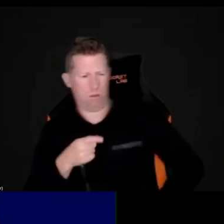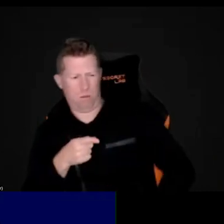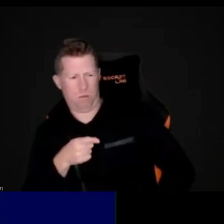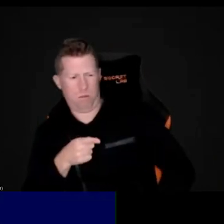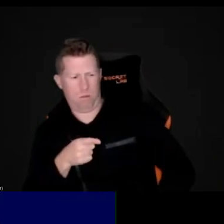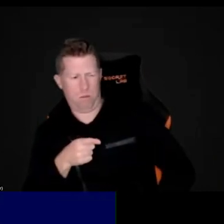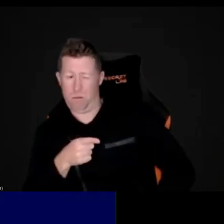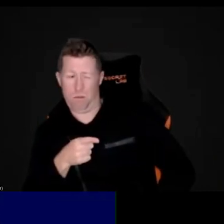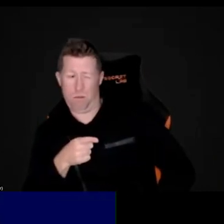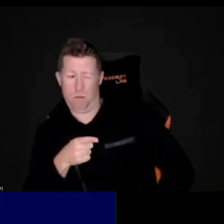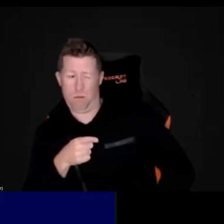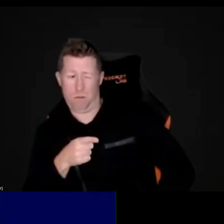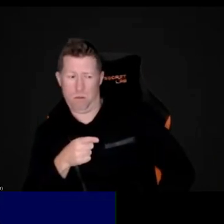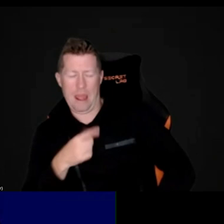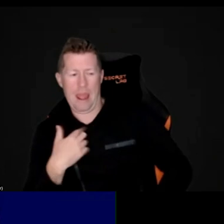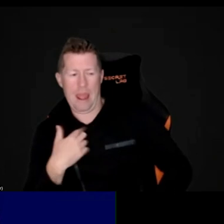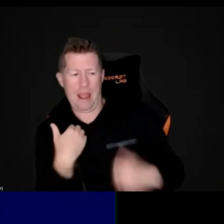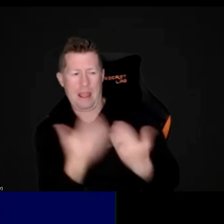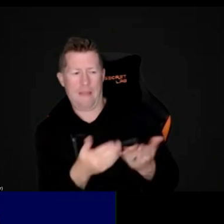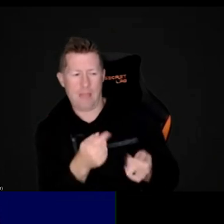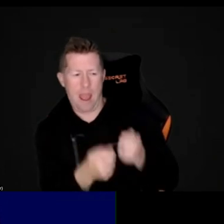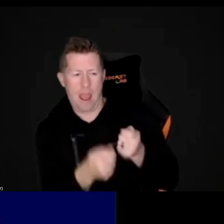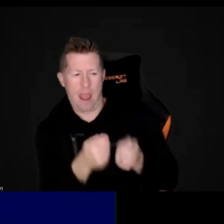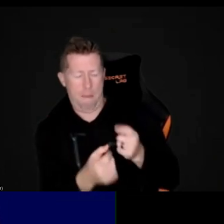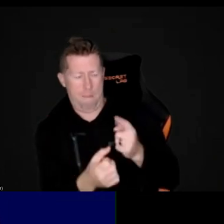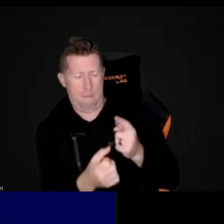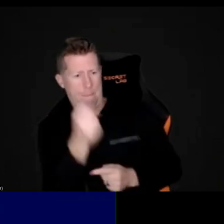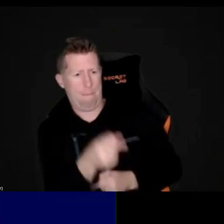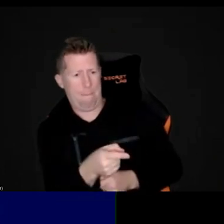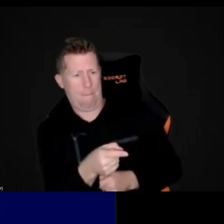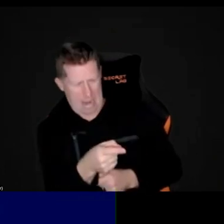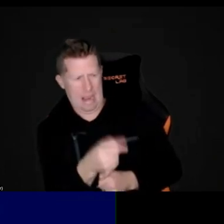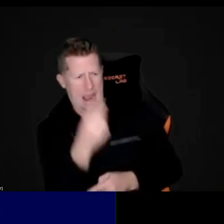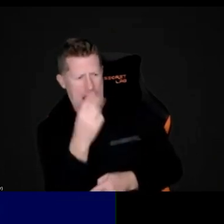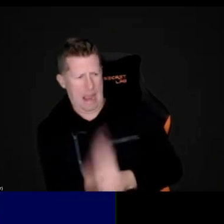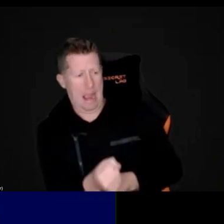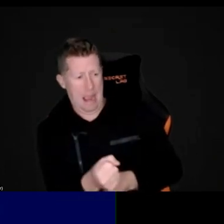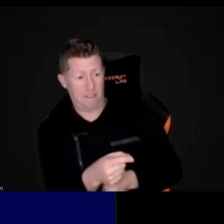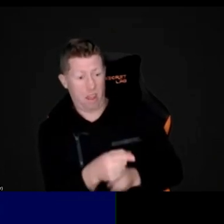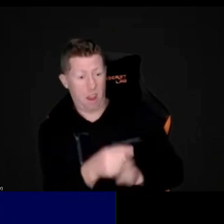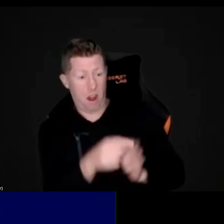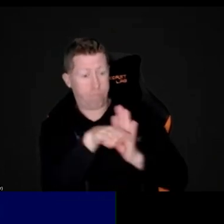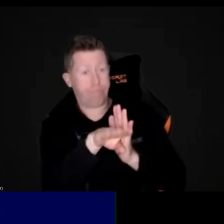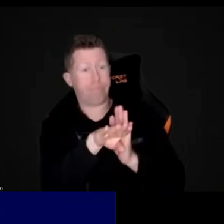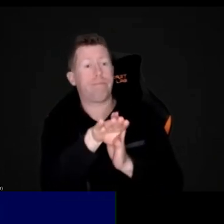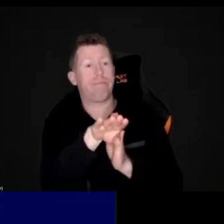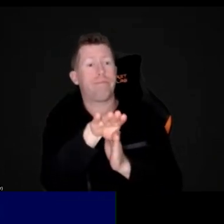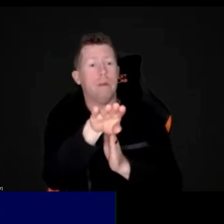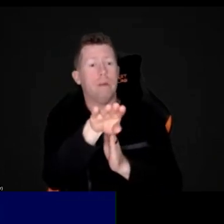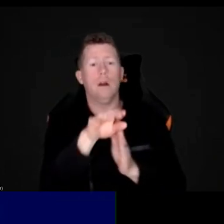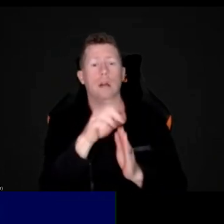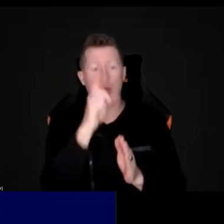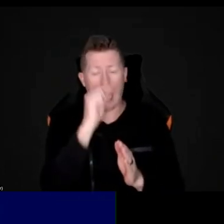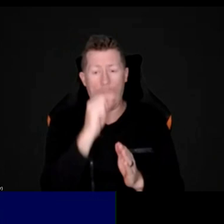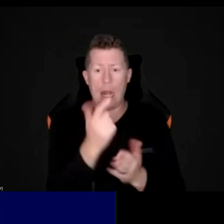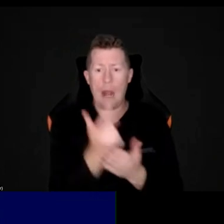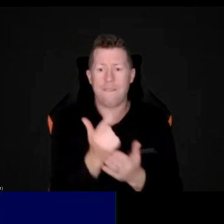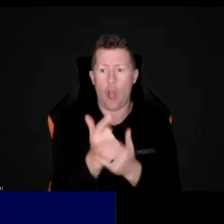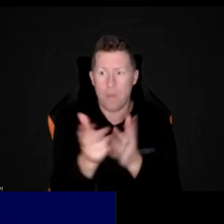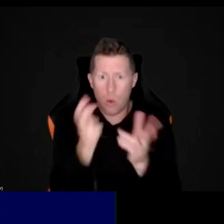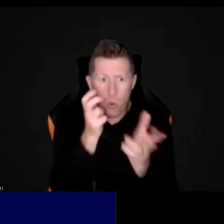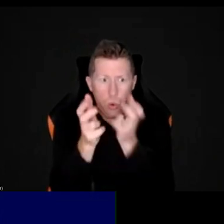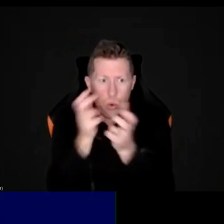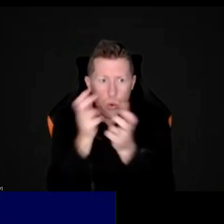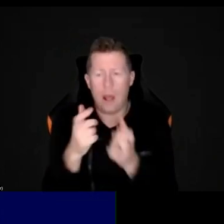I've been able to then find vision and then utilise that vision. And they've been able to go on to then use their vision. That's why I